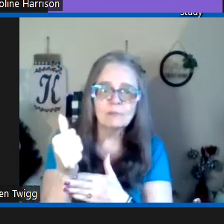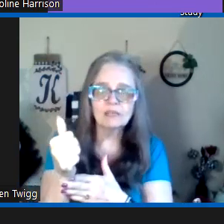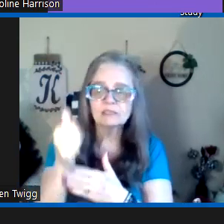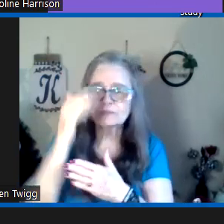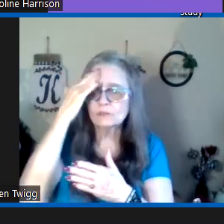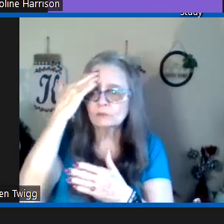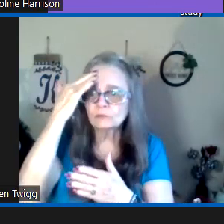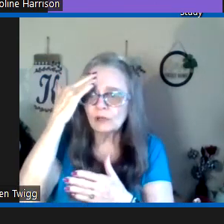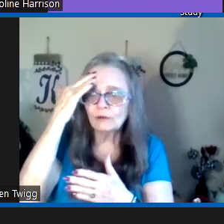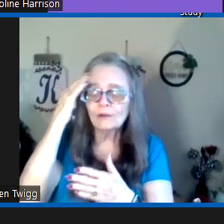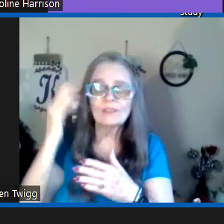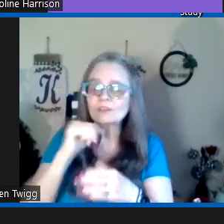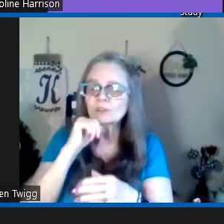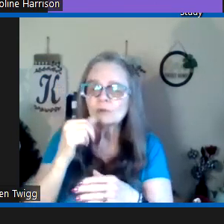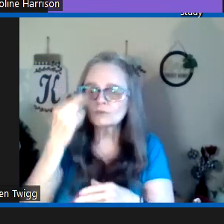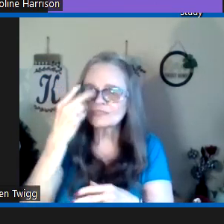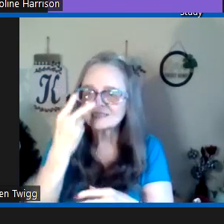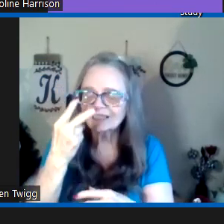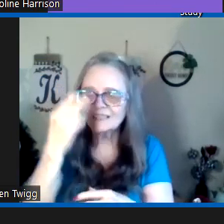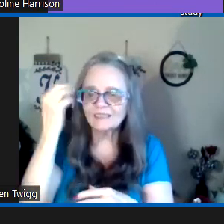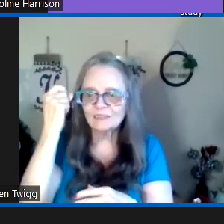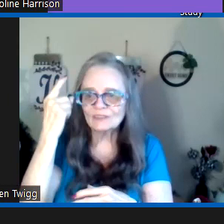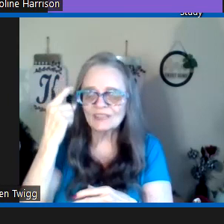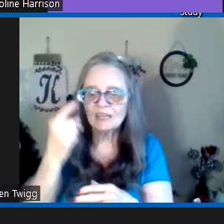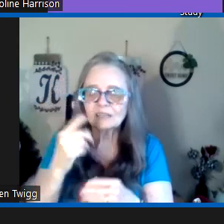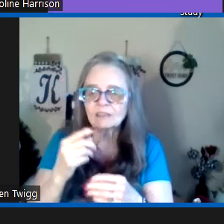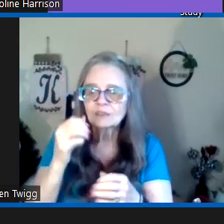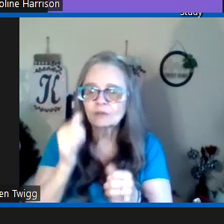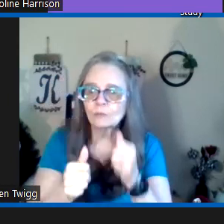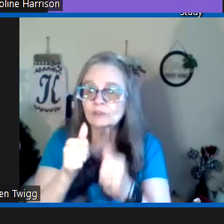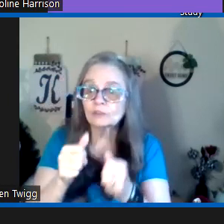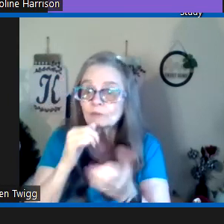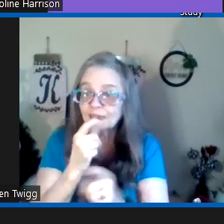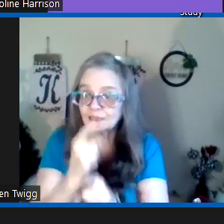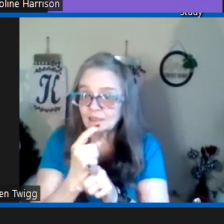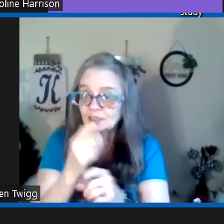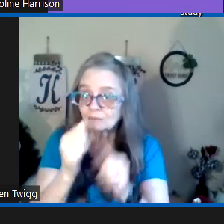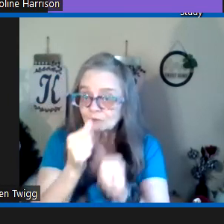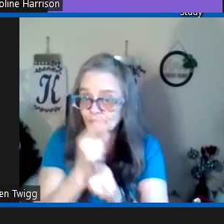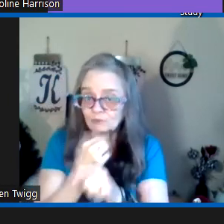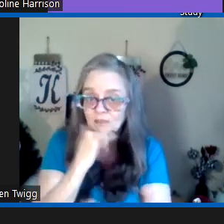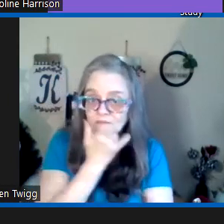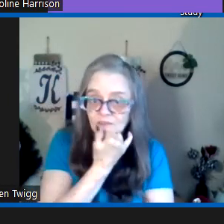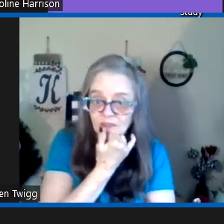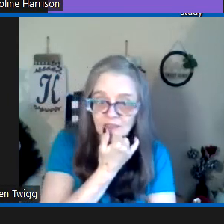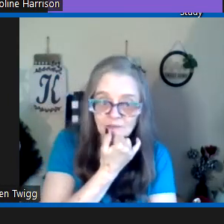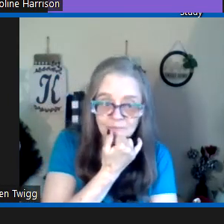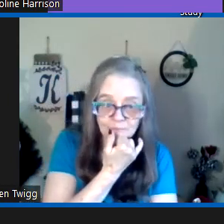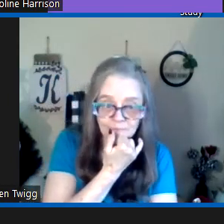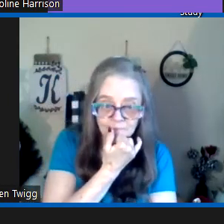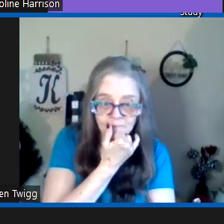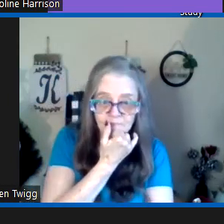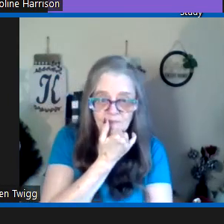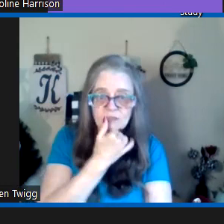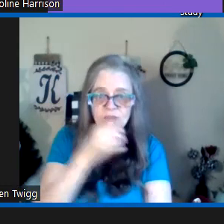because if you don't know then you won't see and understand which are right and which are wrong okay